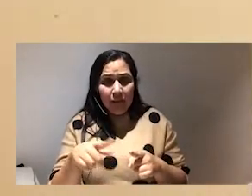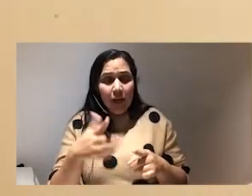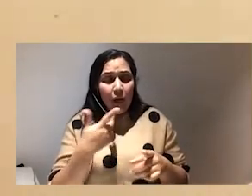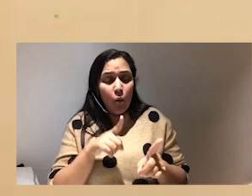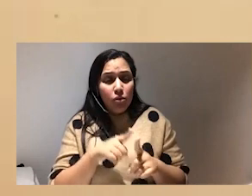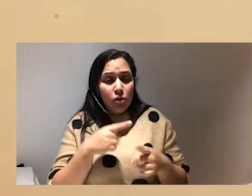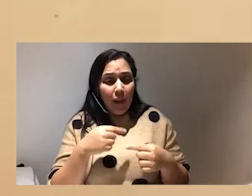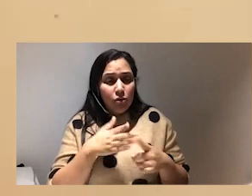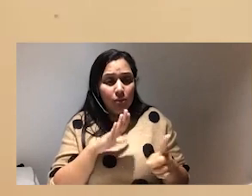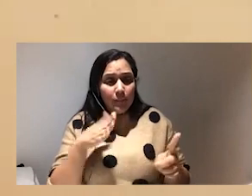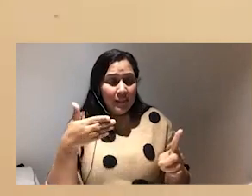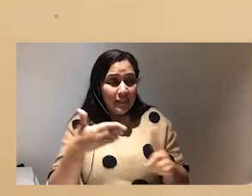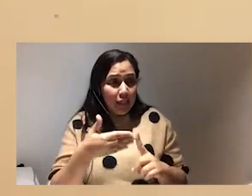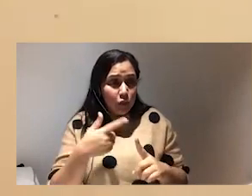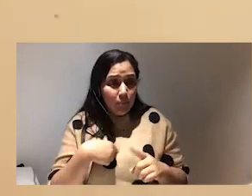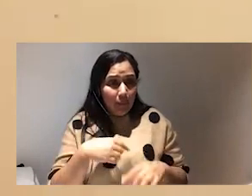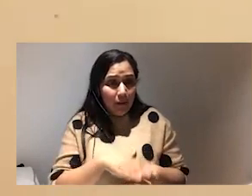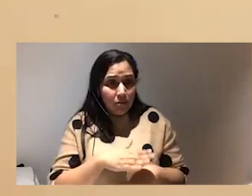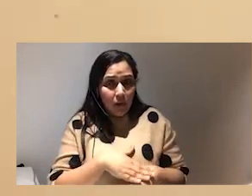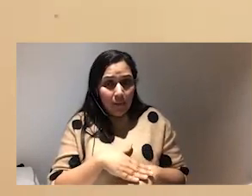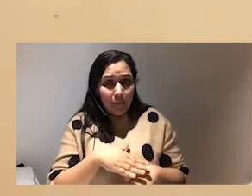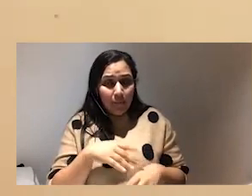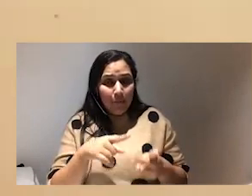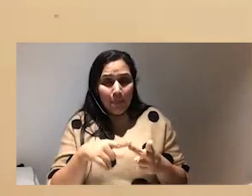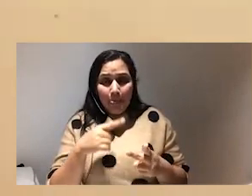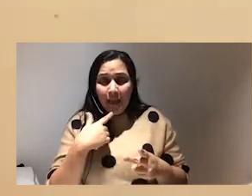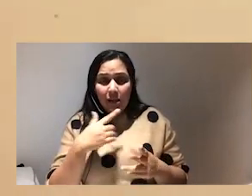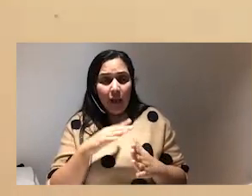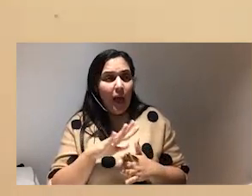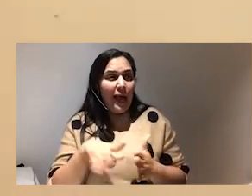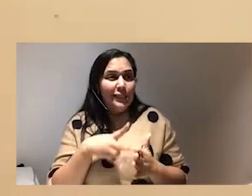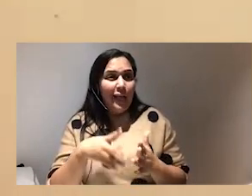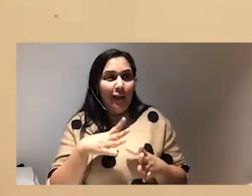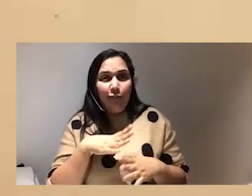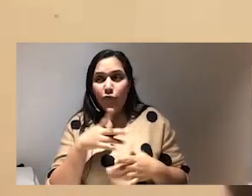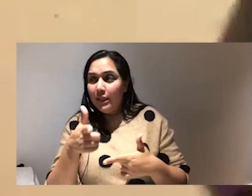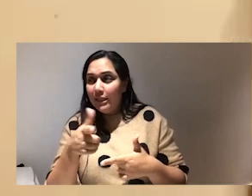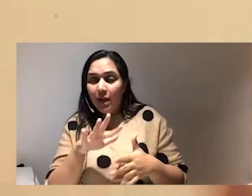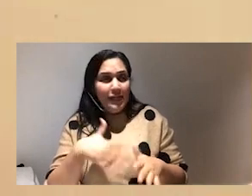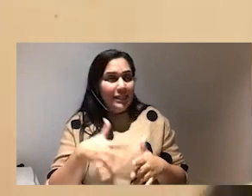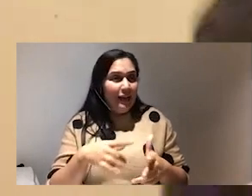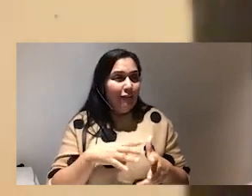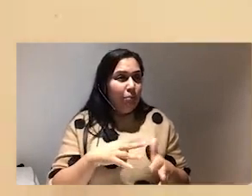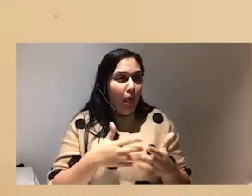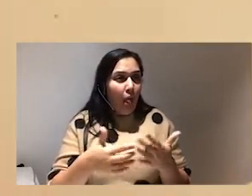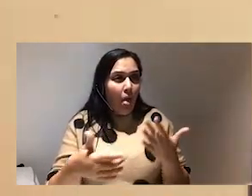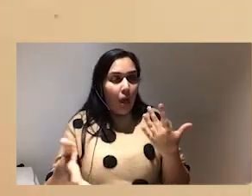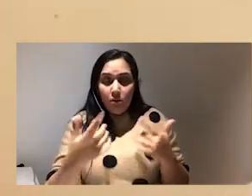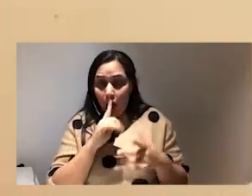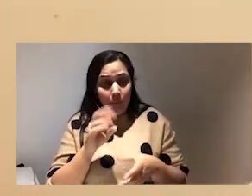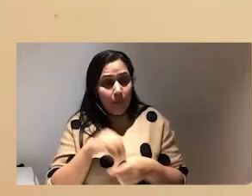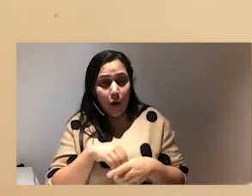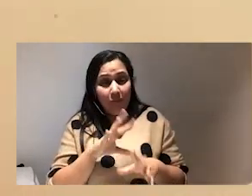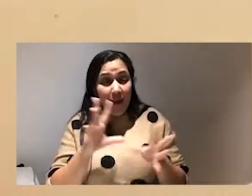time you can't be a part of everything because all your timeline will be hashtag free this hashtag blah blah this hashtag you can't be a part of